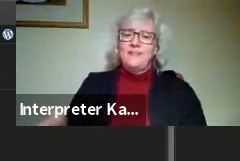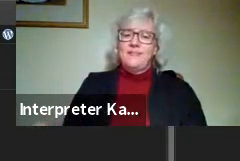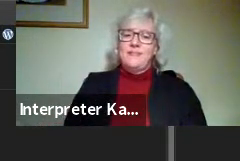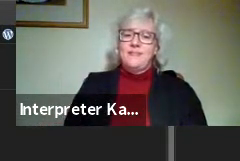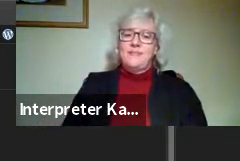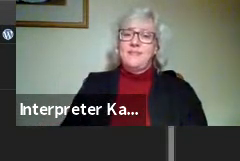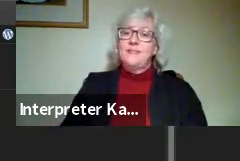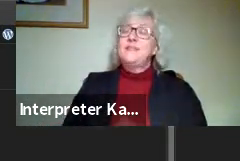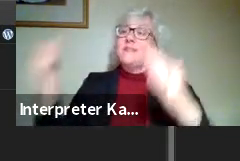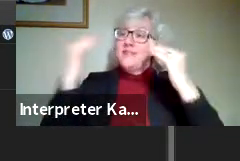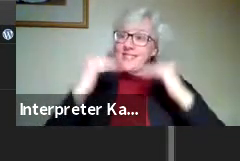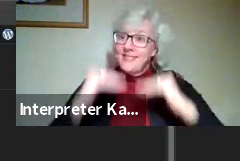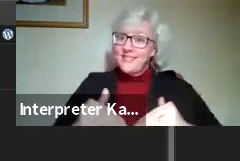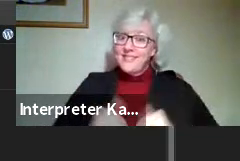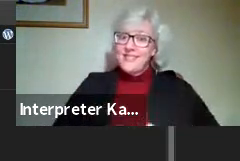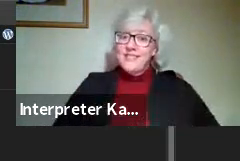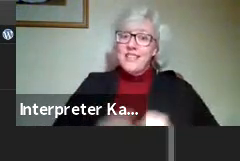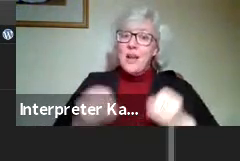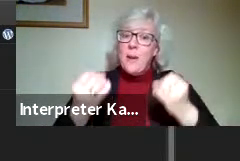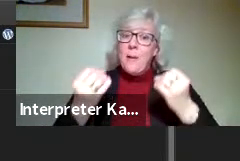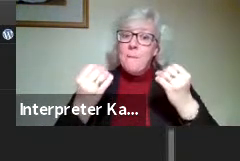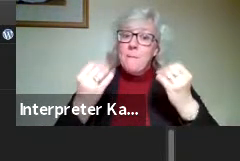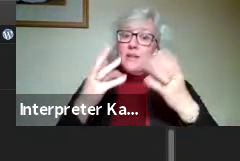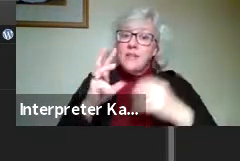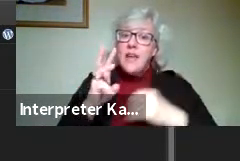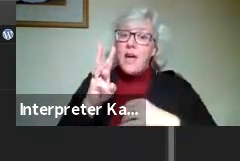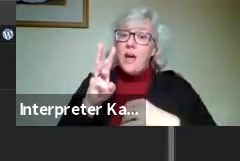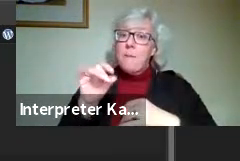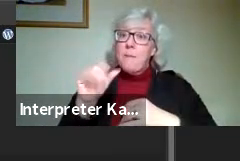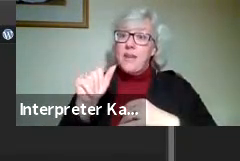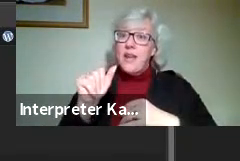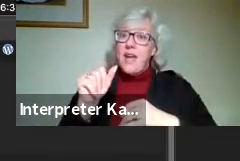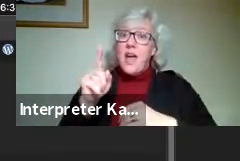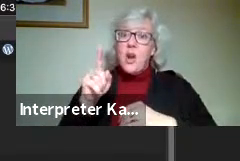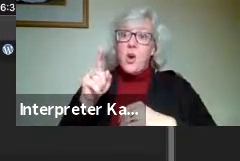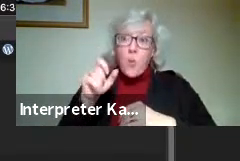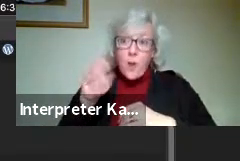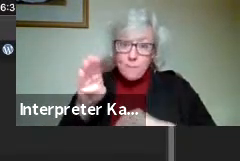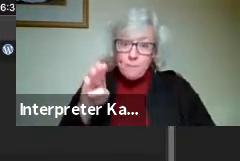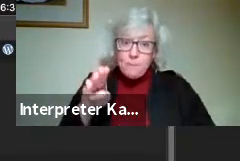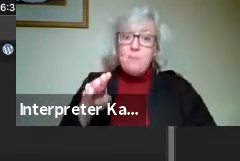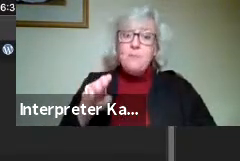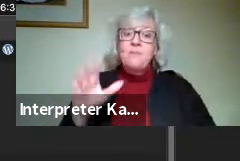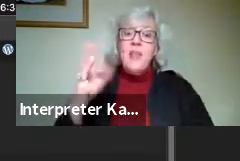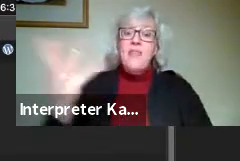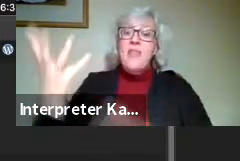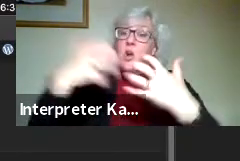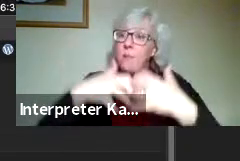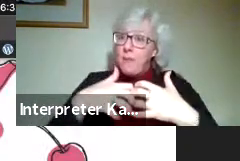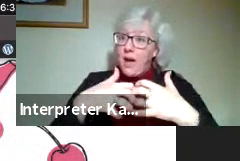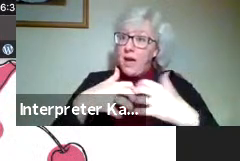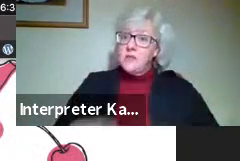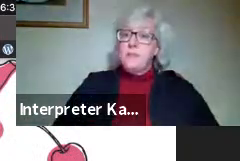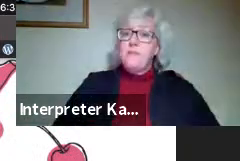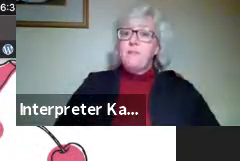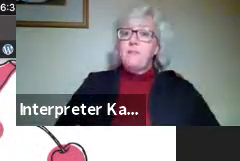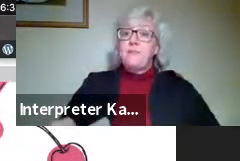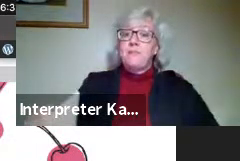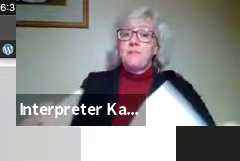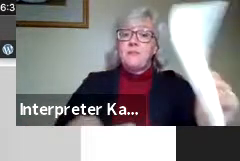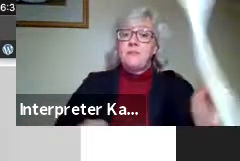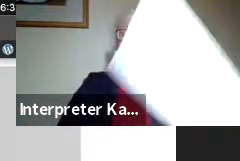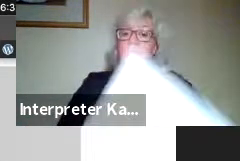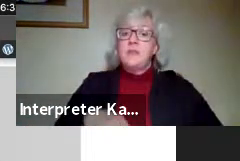All right. Multimedia and web. Multimedia and web were combined this year into a shared category.